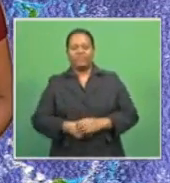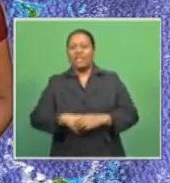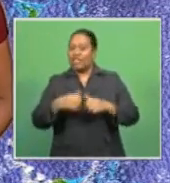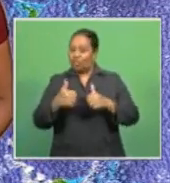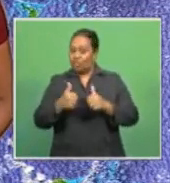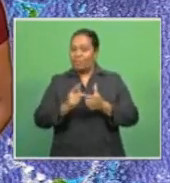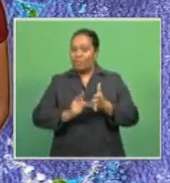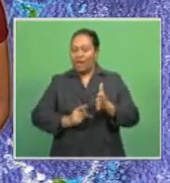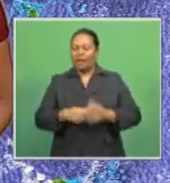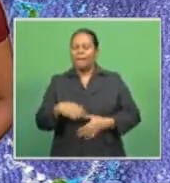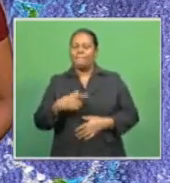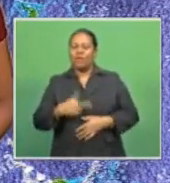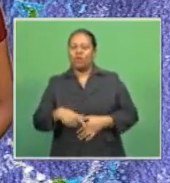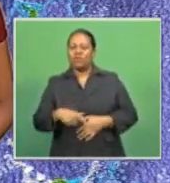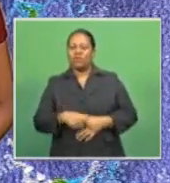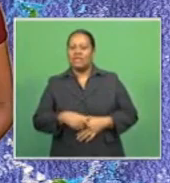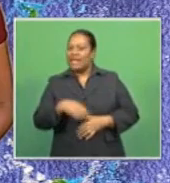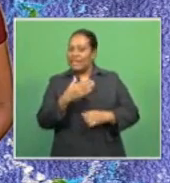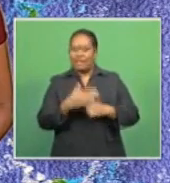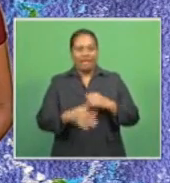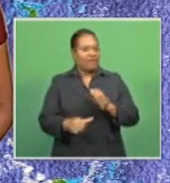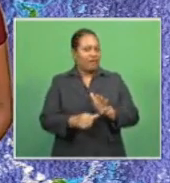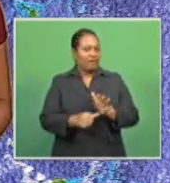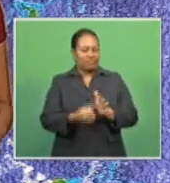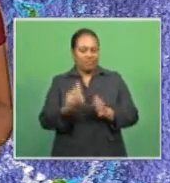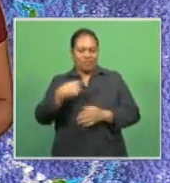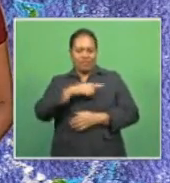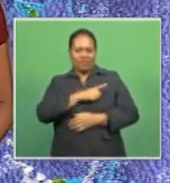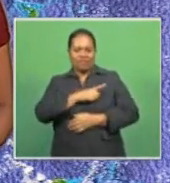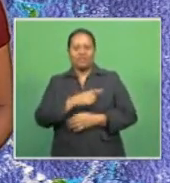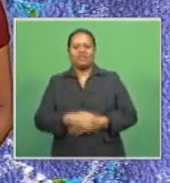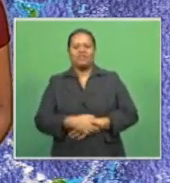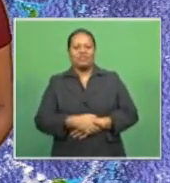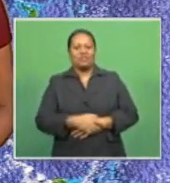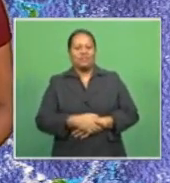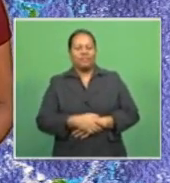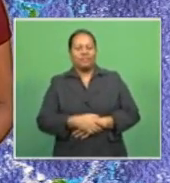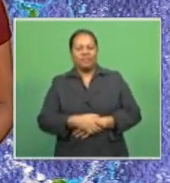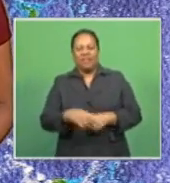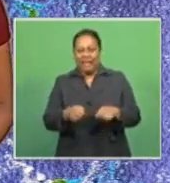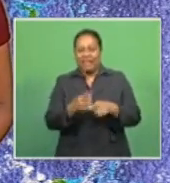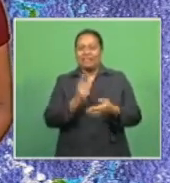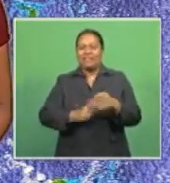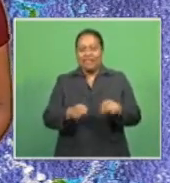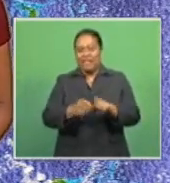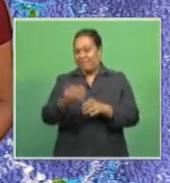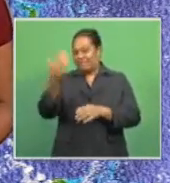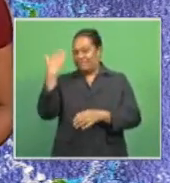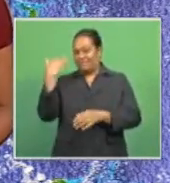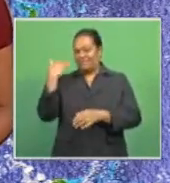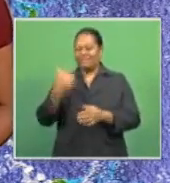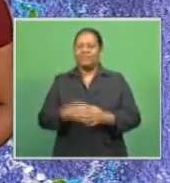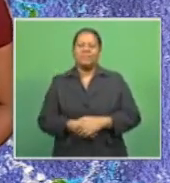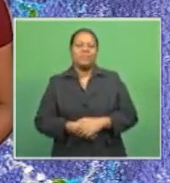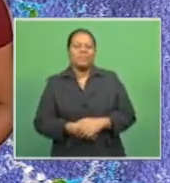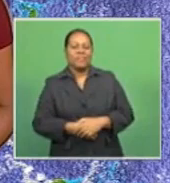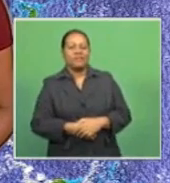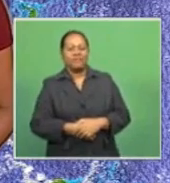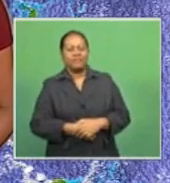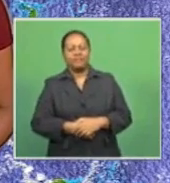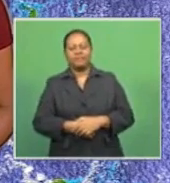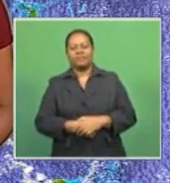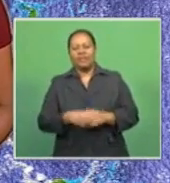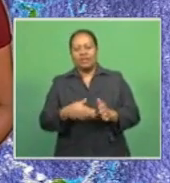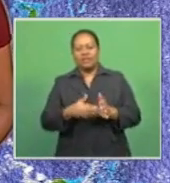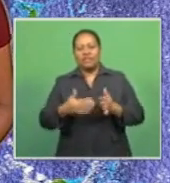part, it won't be as hard on us it has been as it has been for the past few days. Tomorrow's temps, it will